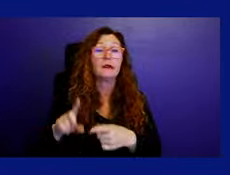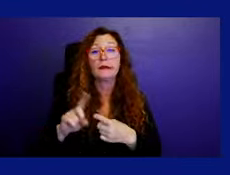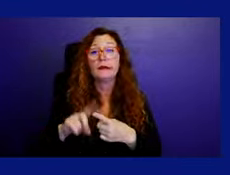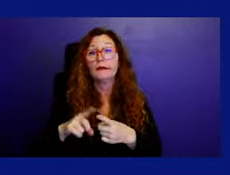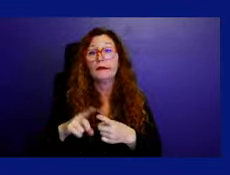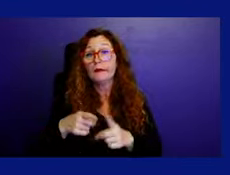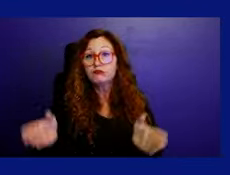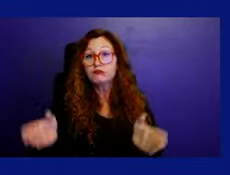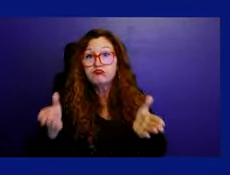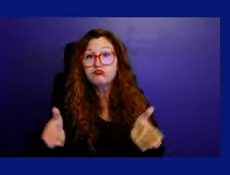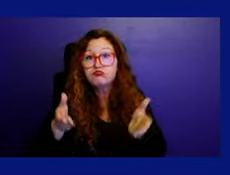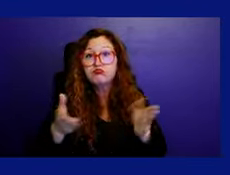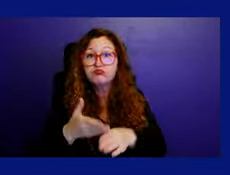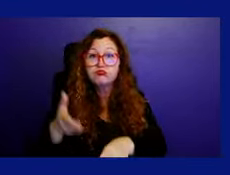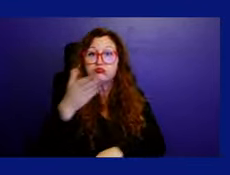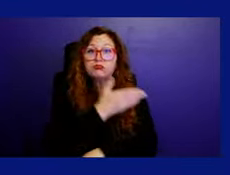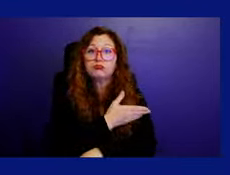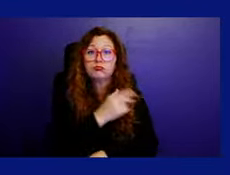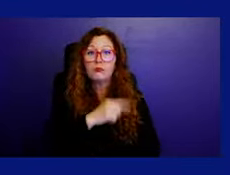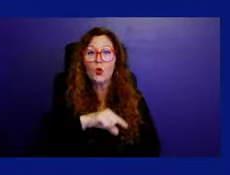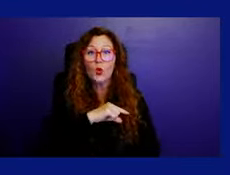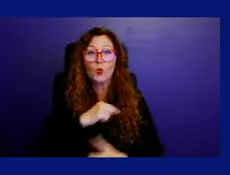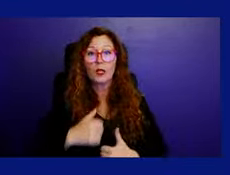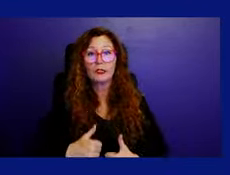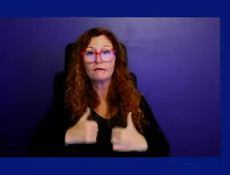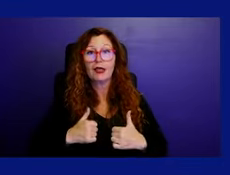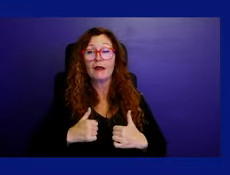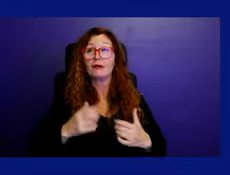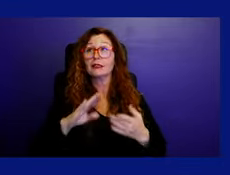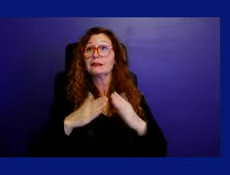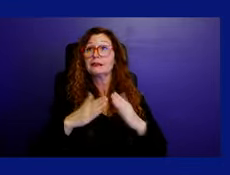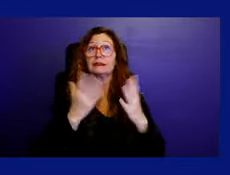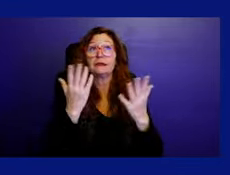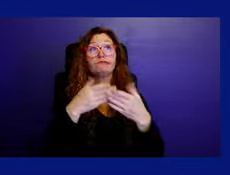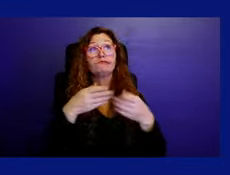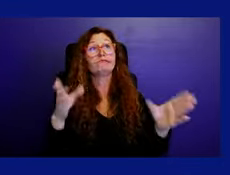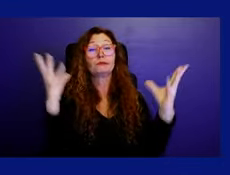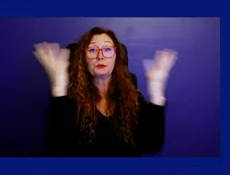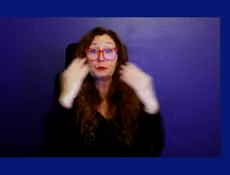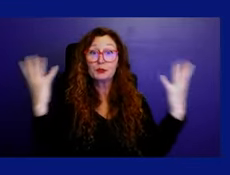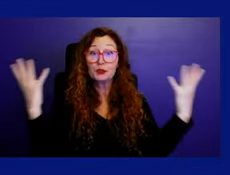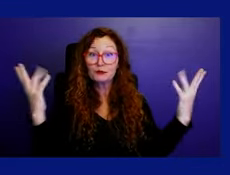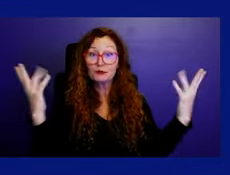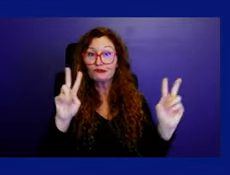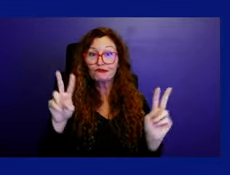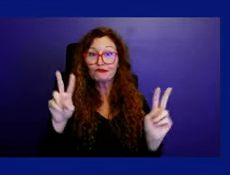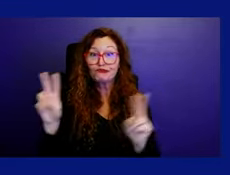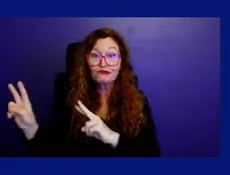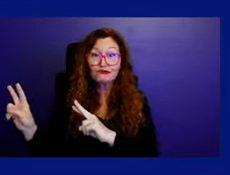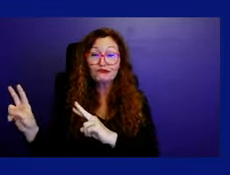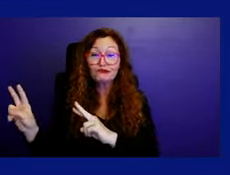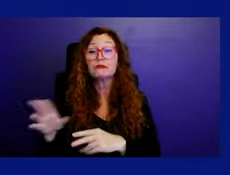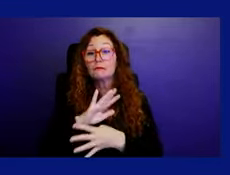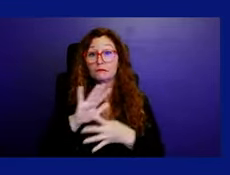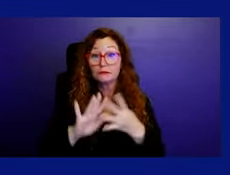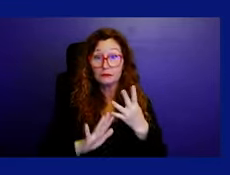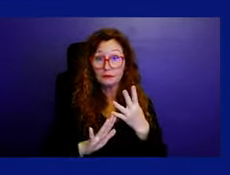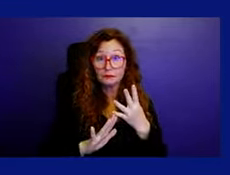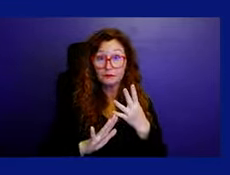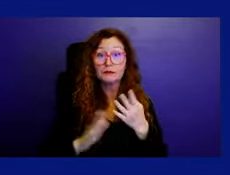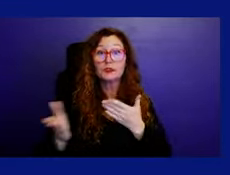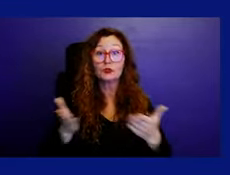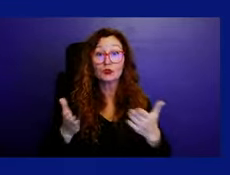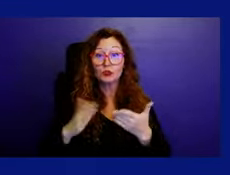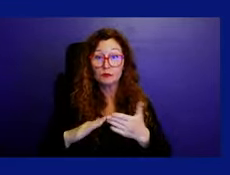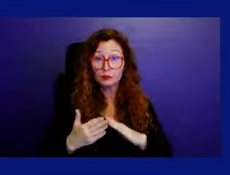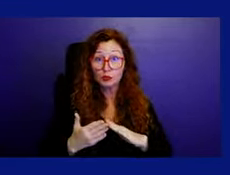life and aesthetics within the city. We have four major areas, which we work with to service the community. One, like all departments is